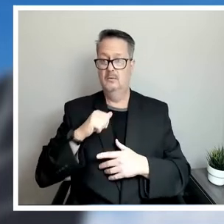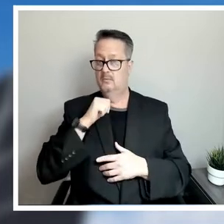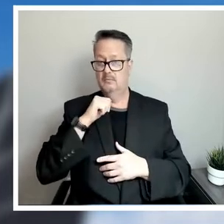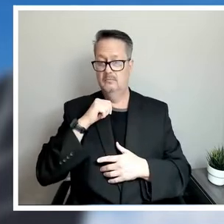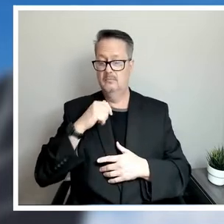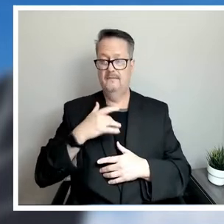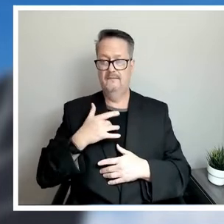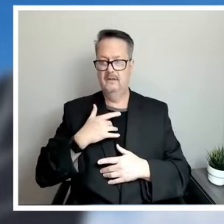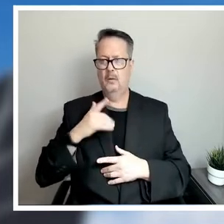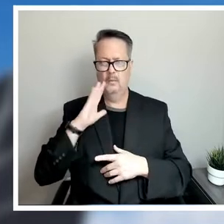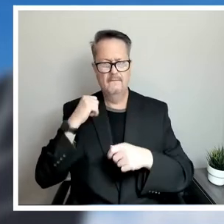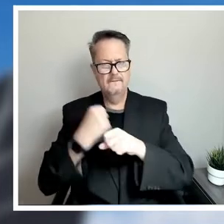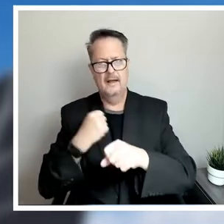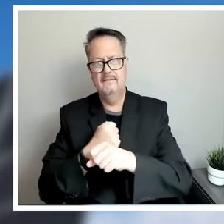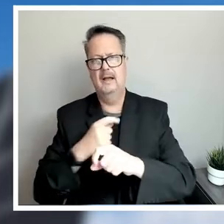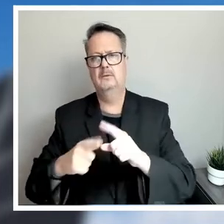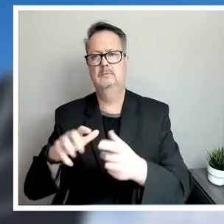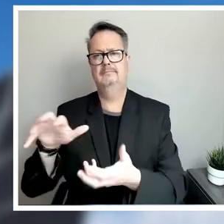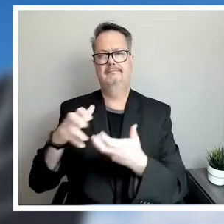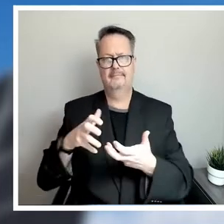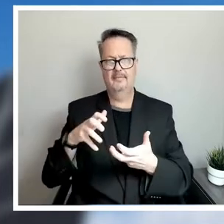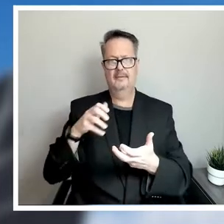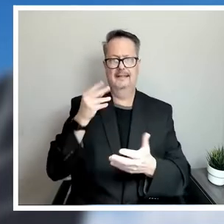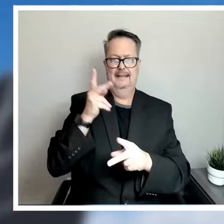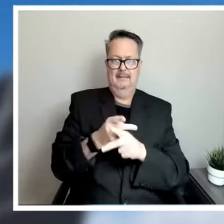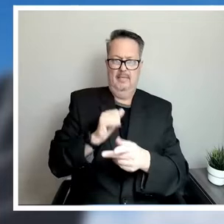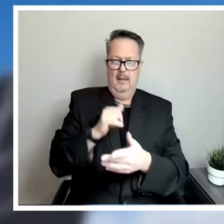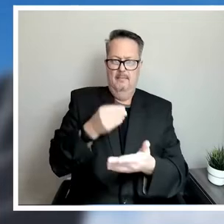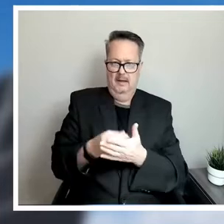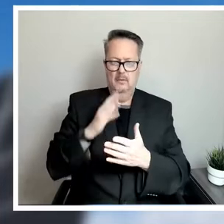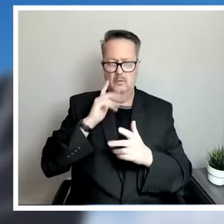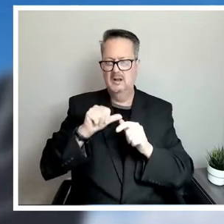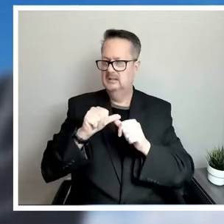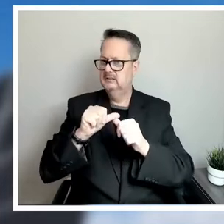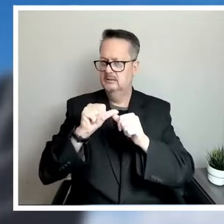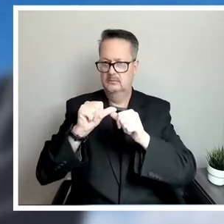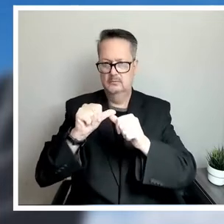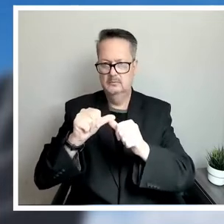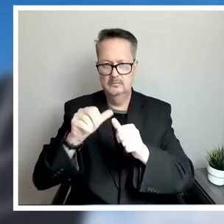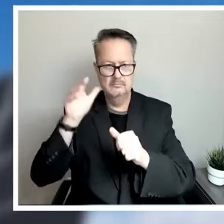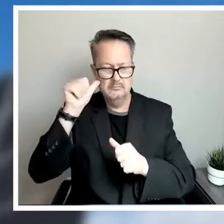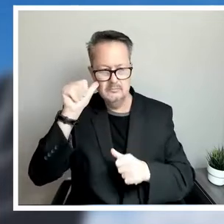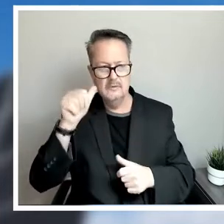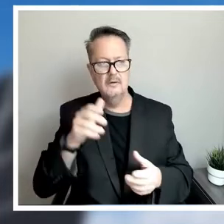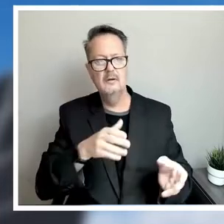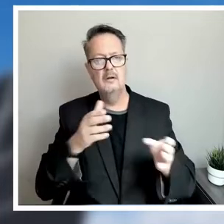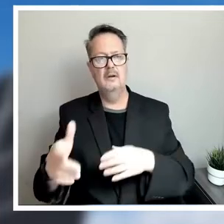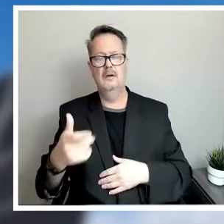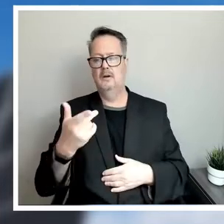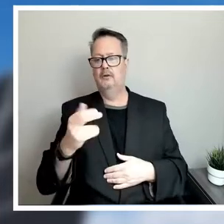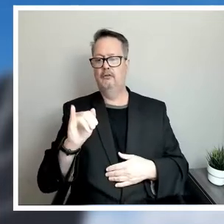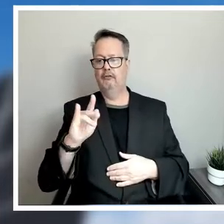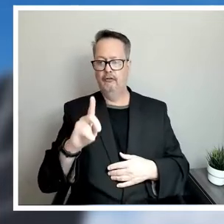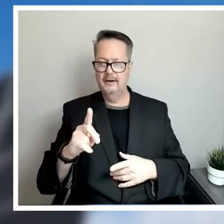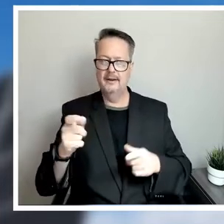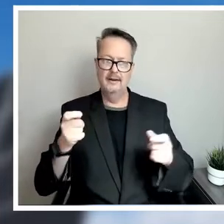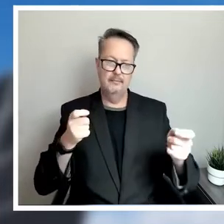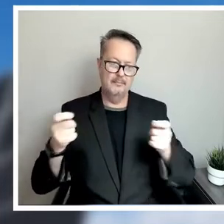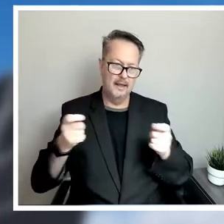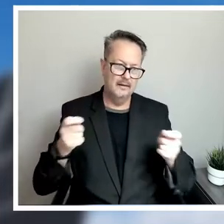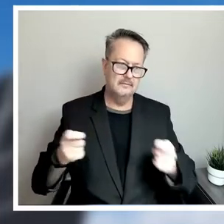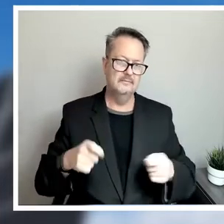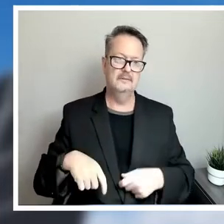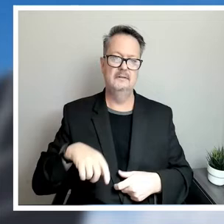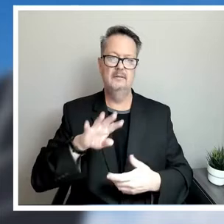and those will play themselves out in the future. The other two items in terms of improving grid management, hard and critical infrastructure, there's a whole lot of